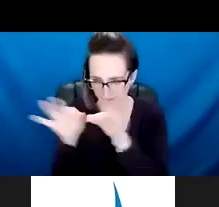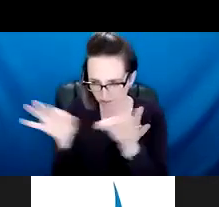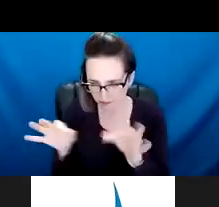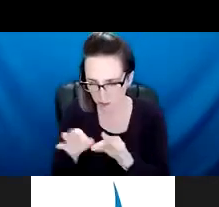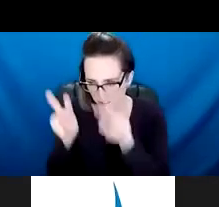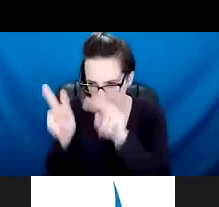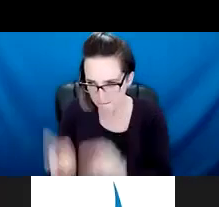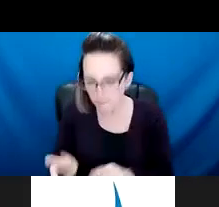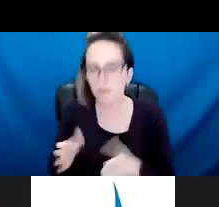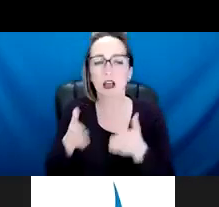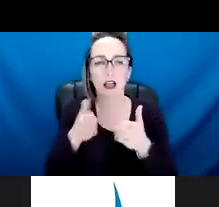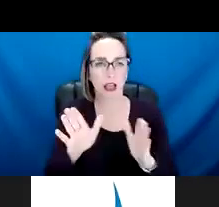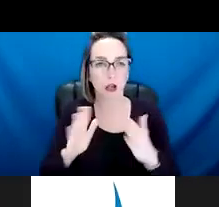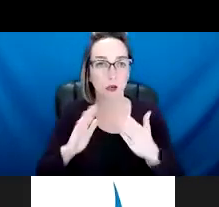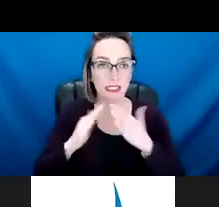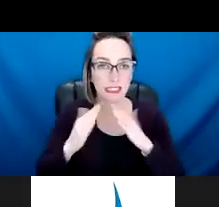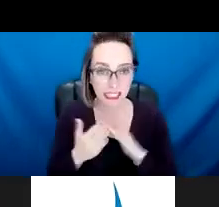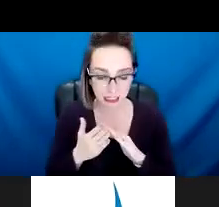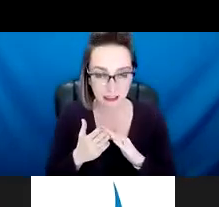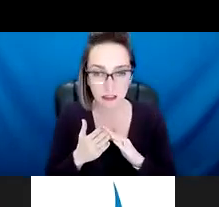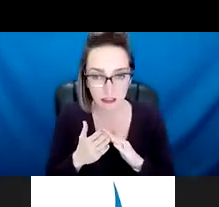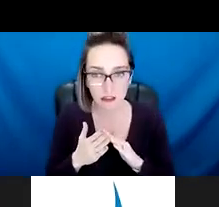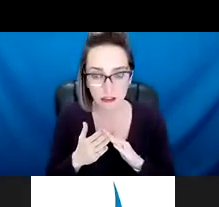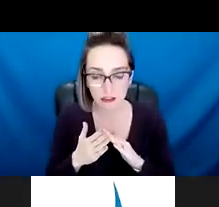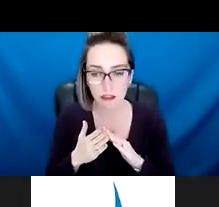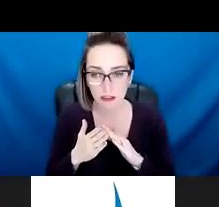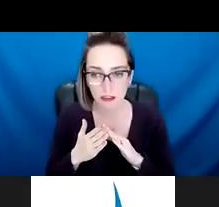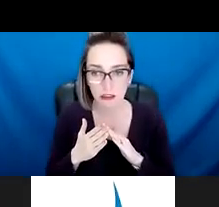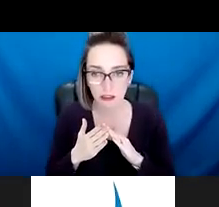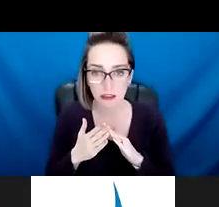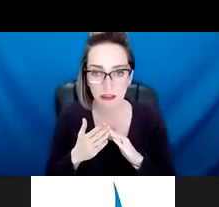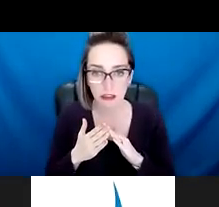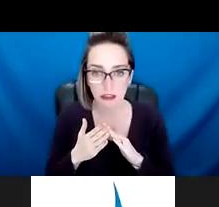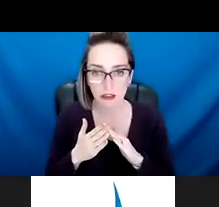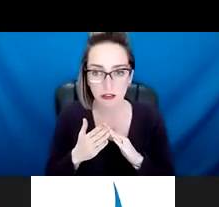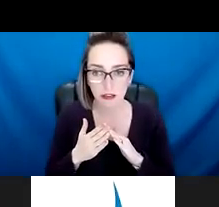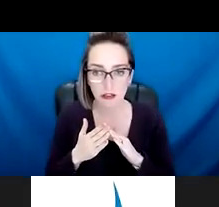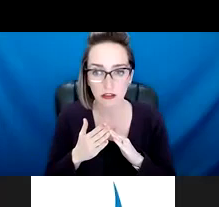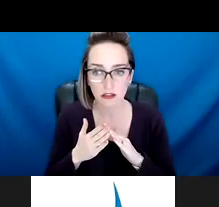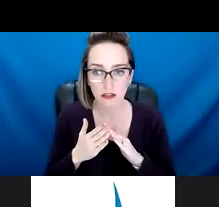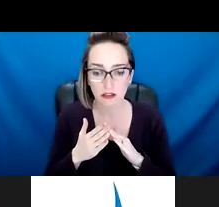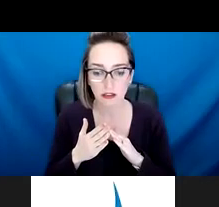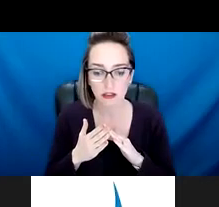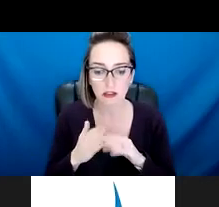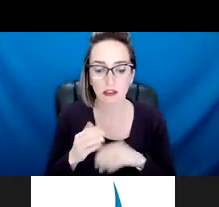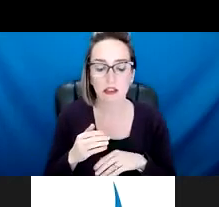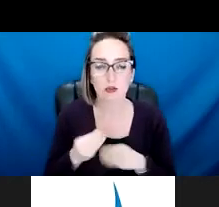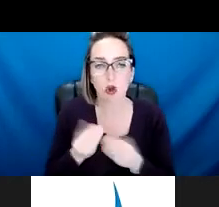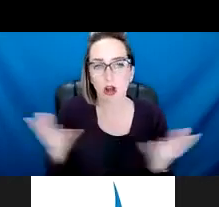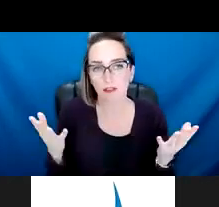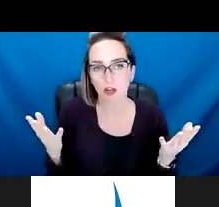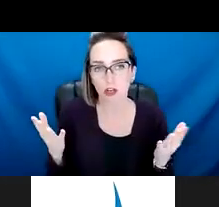or allow cities to use incentives for hiring. So